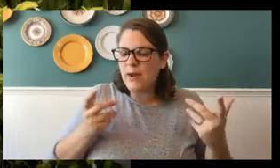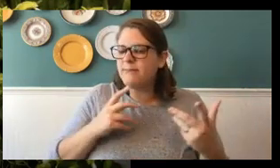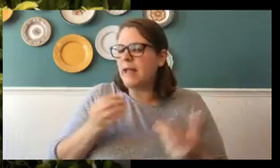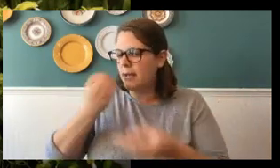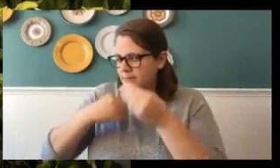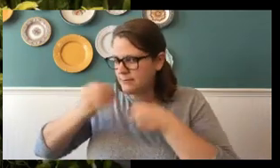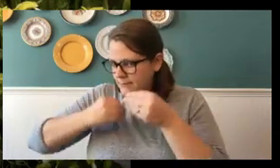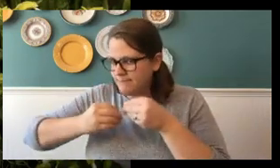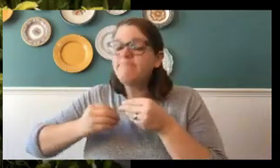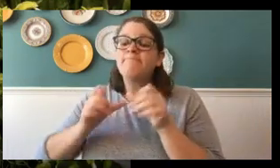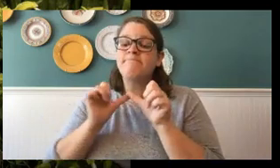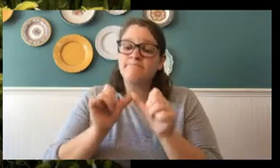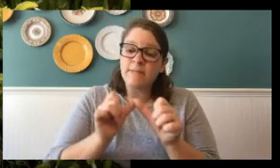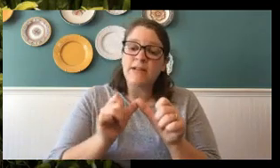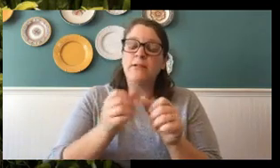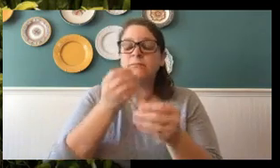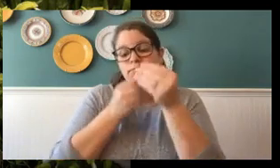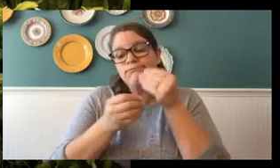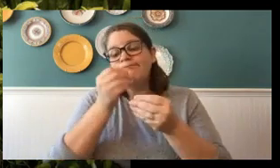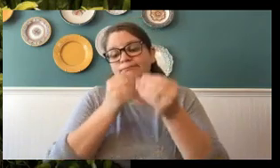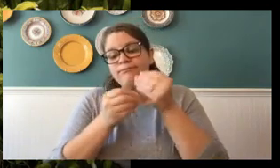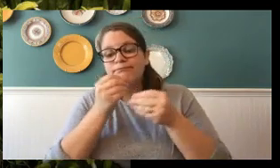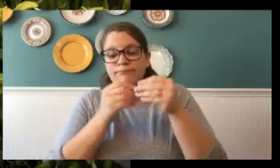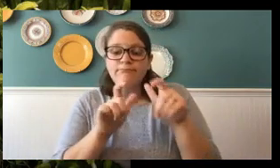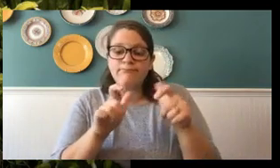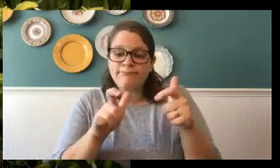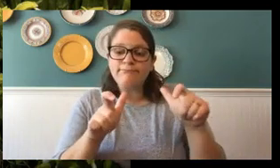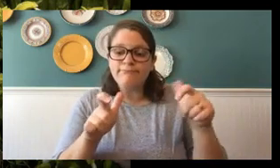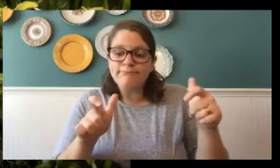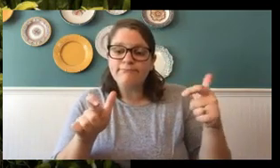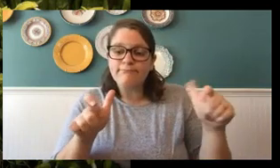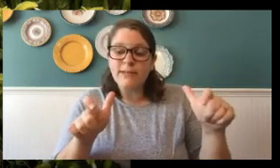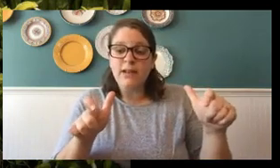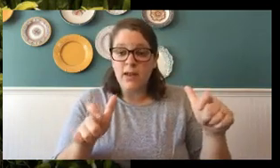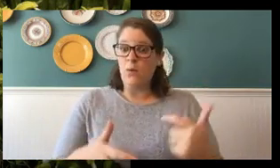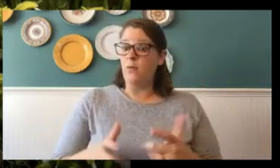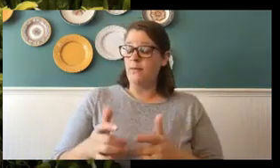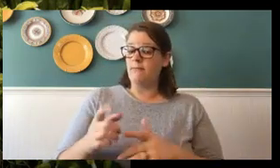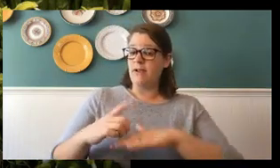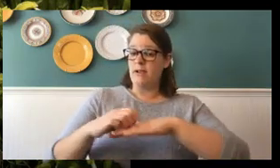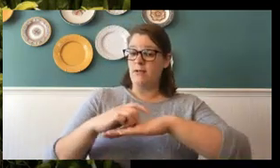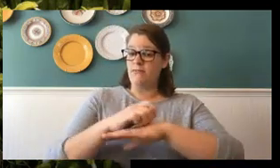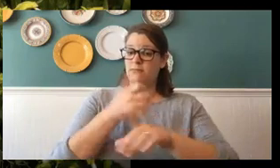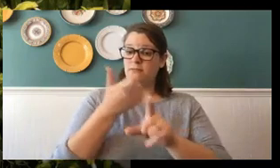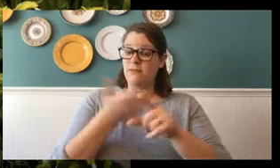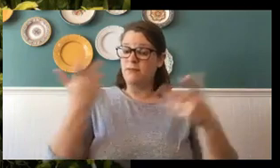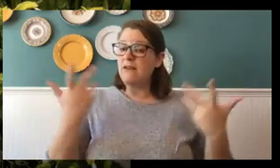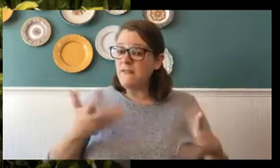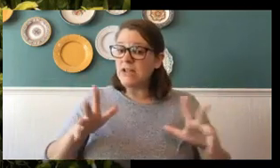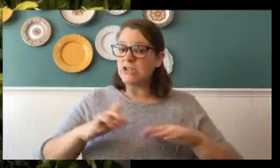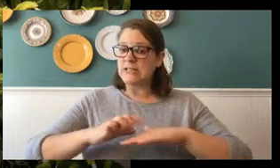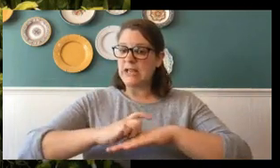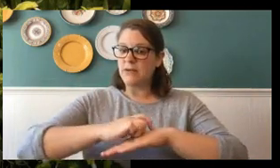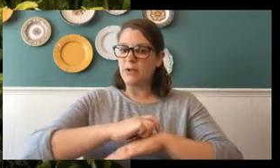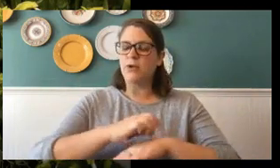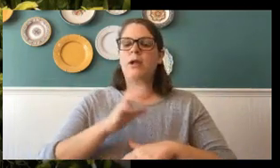some more. But guys, when a caterpillar is done being a caterpillar, it does something very interesting. And it will shed